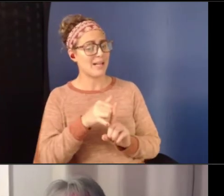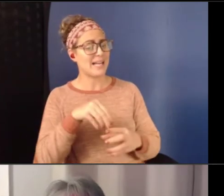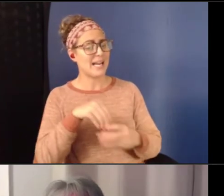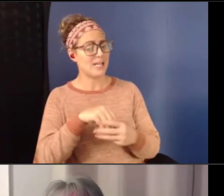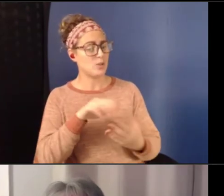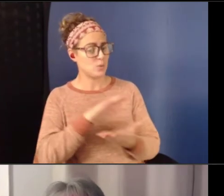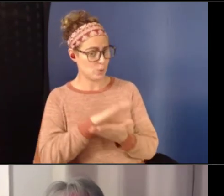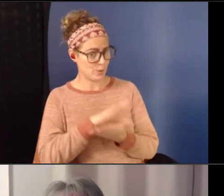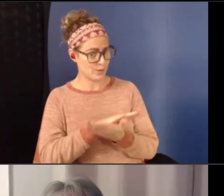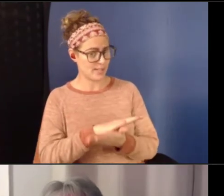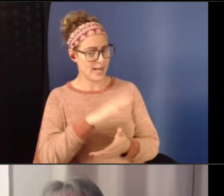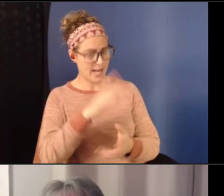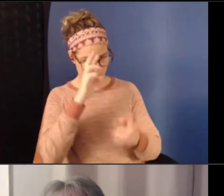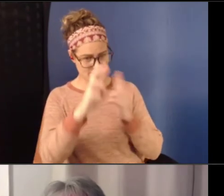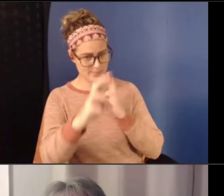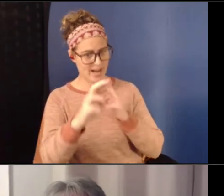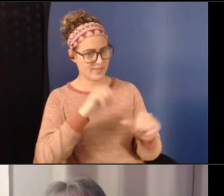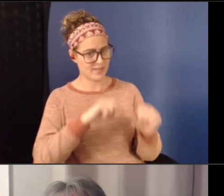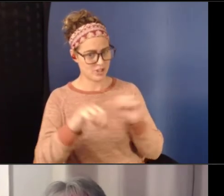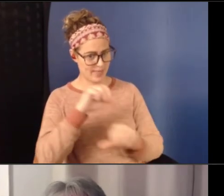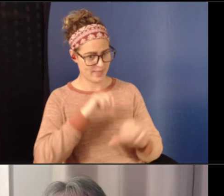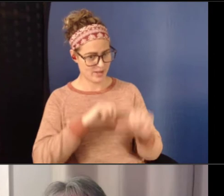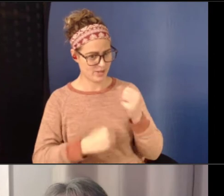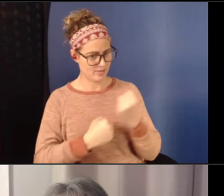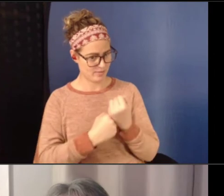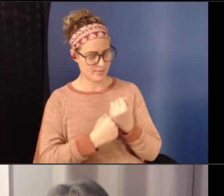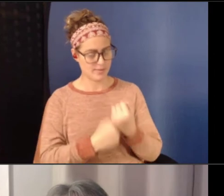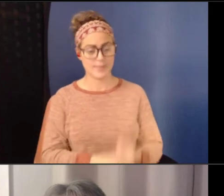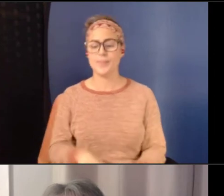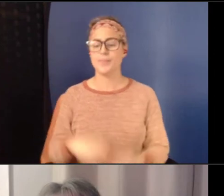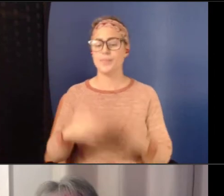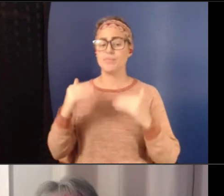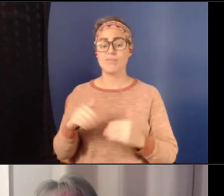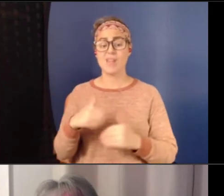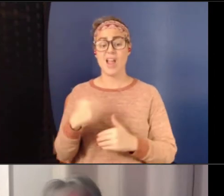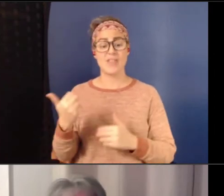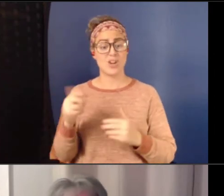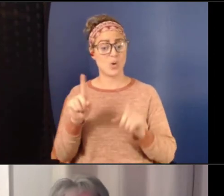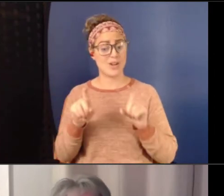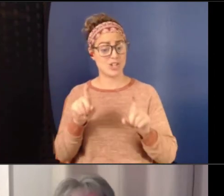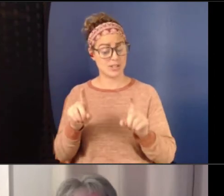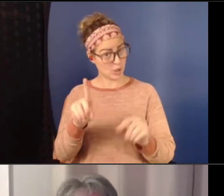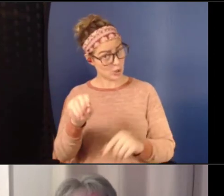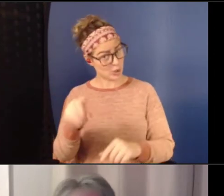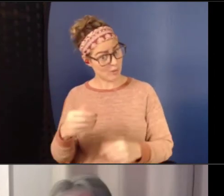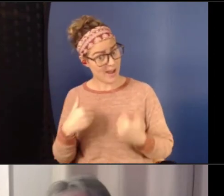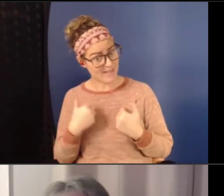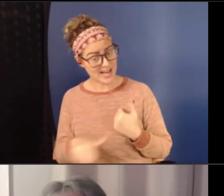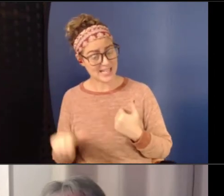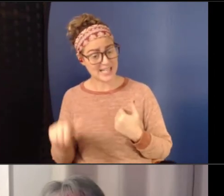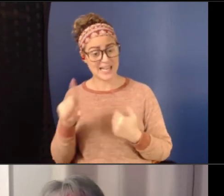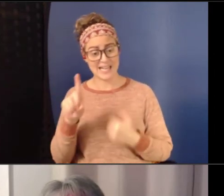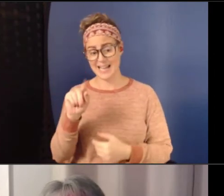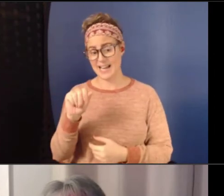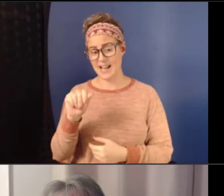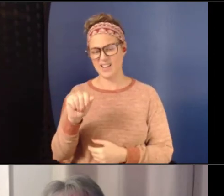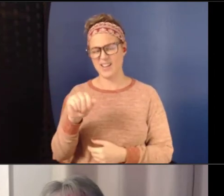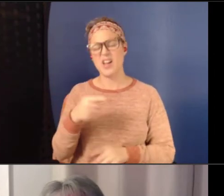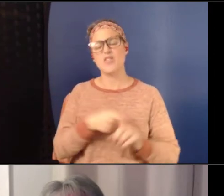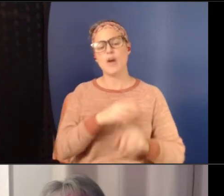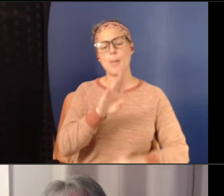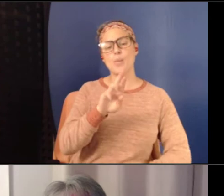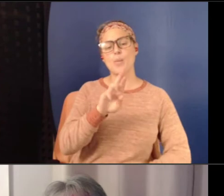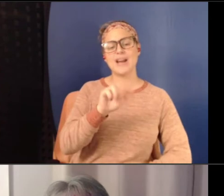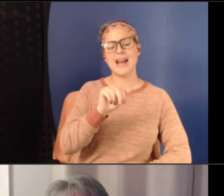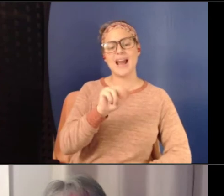one another. Uh, another question, do you have any data? Uh, this is from Brianna. Do you have any data